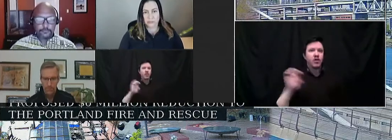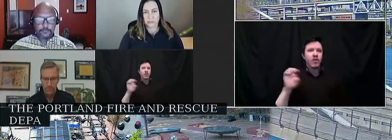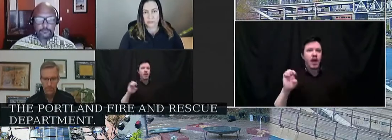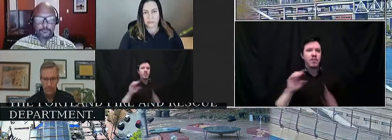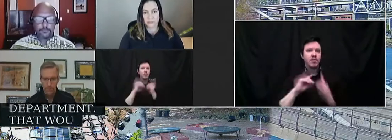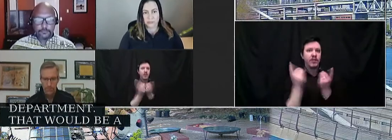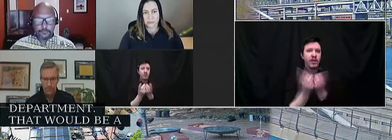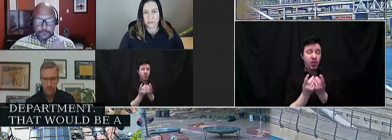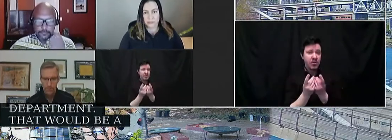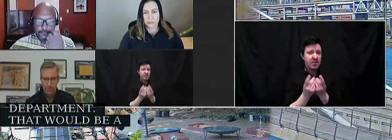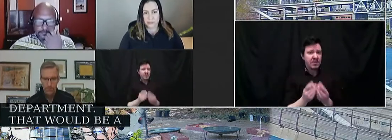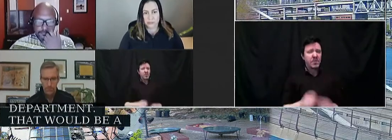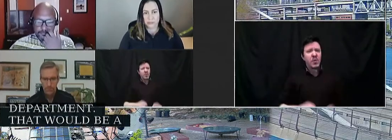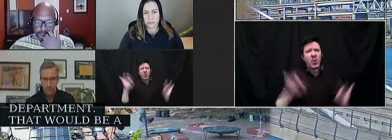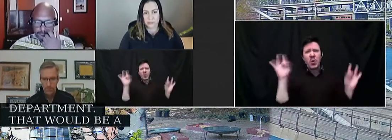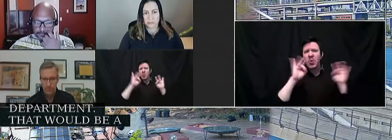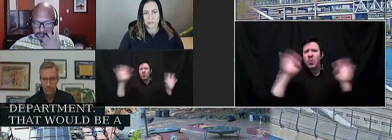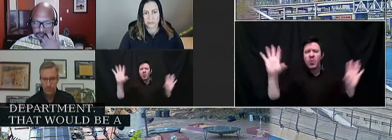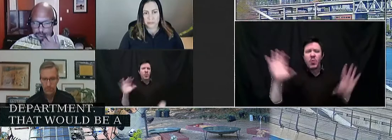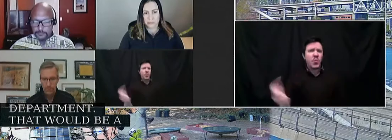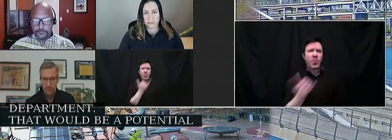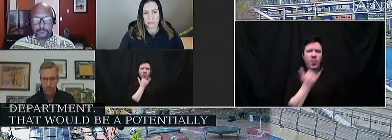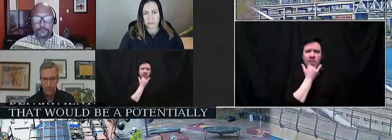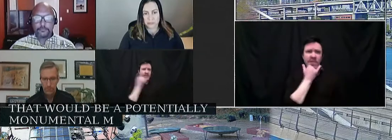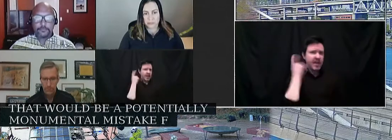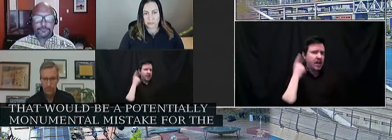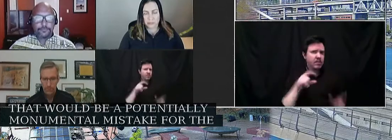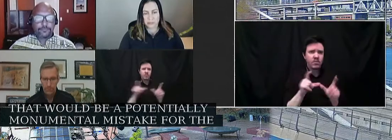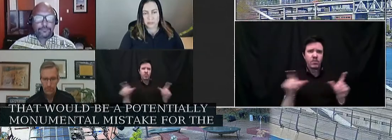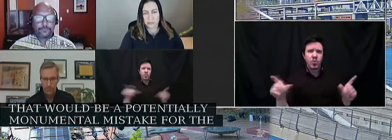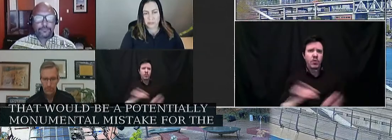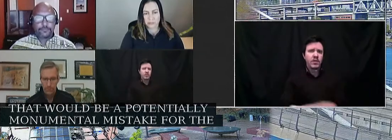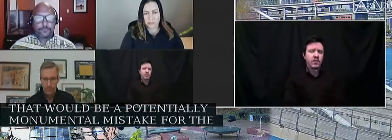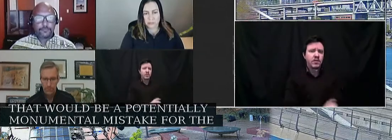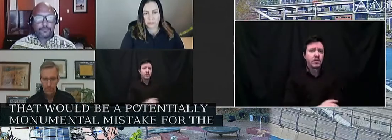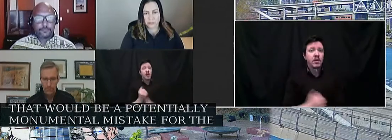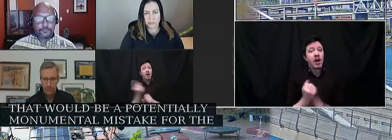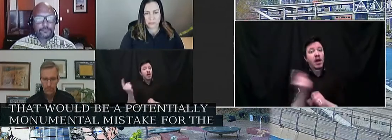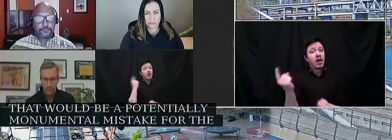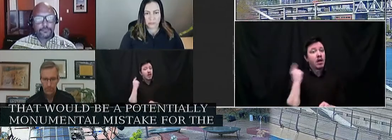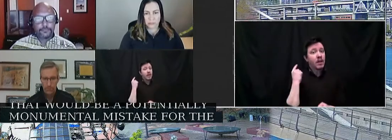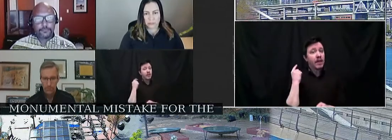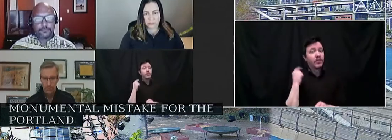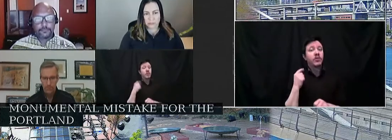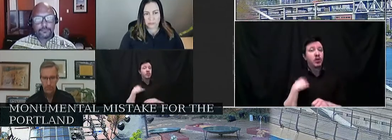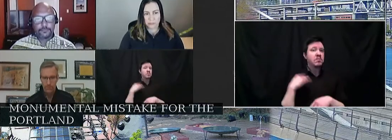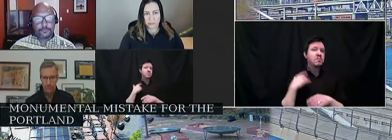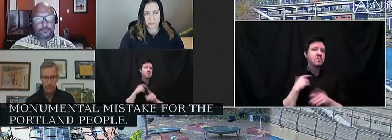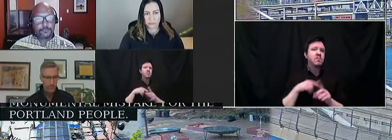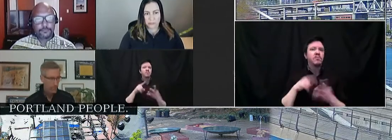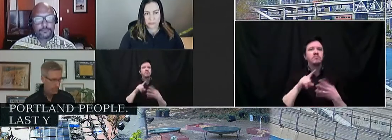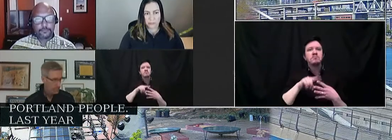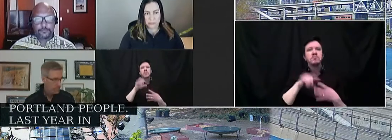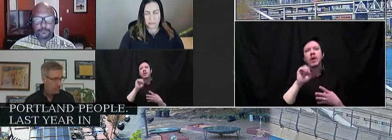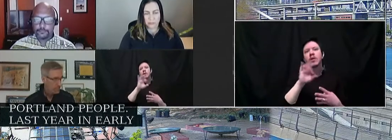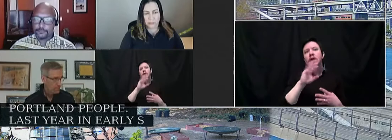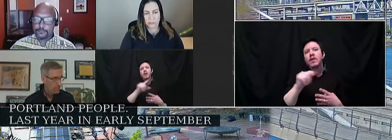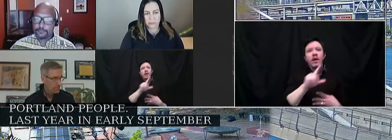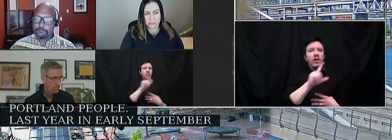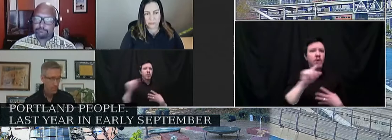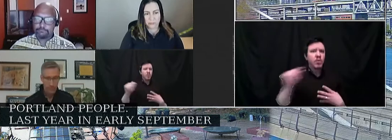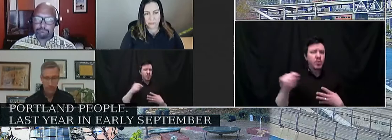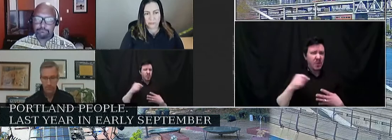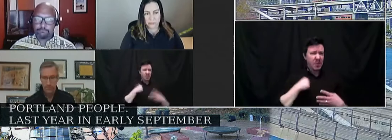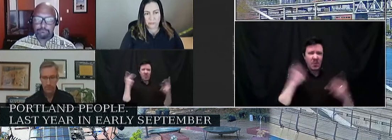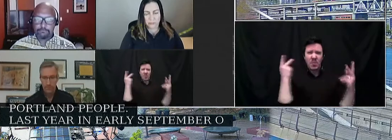potentially monumental mistake for the Portland people. Last year in early September of 2020, we saw some of the worst